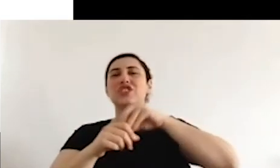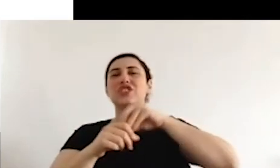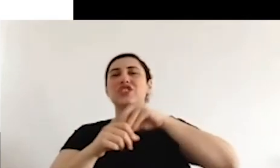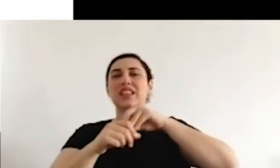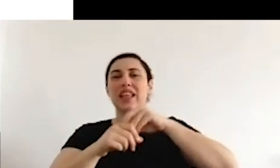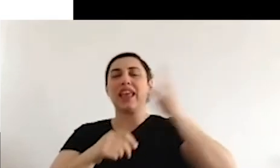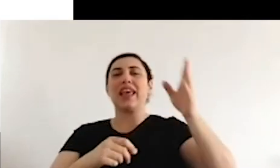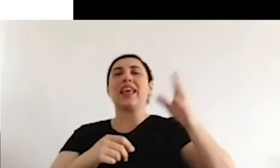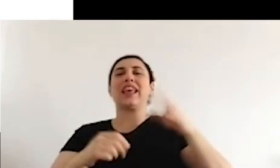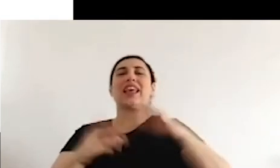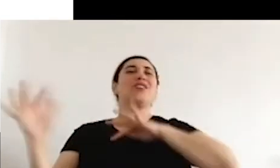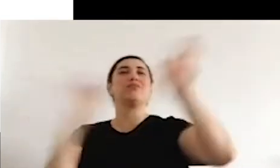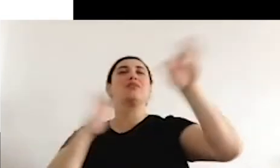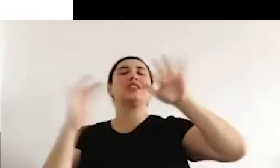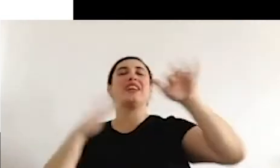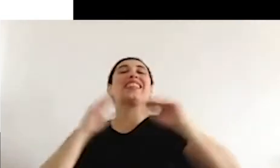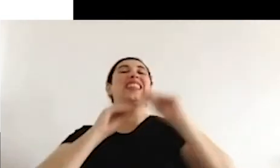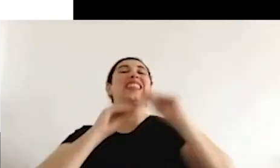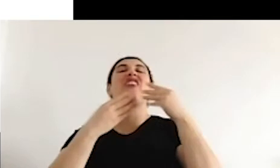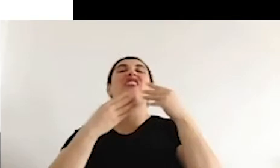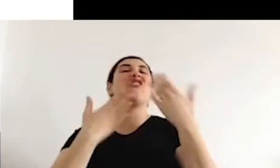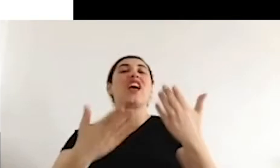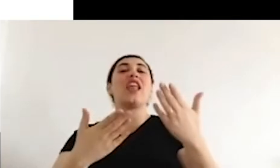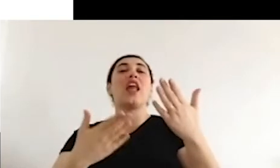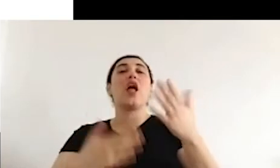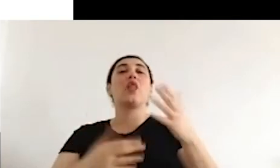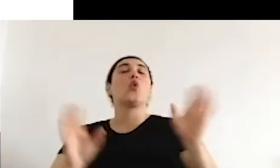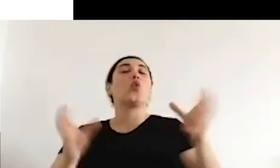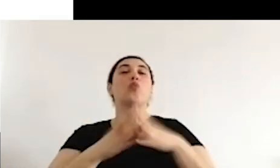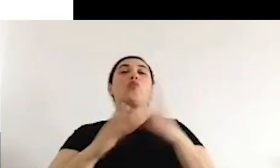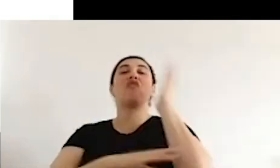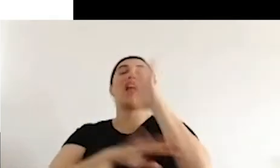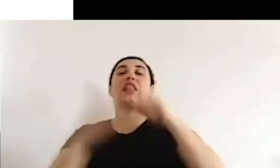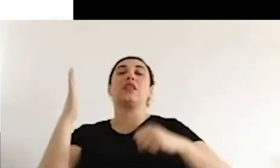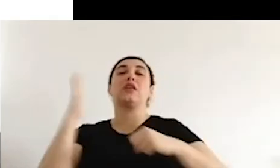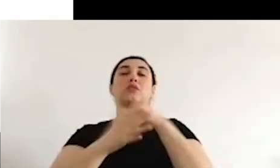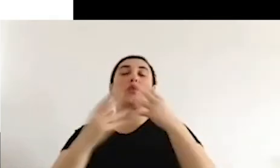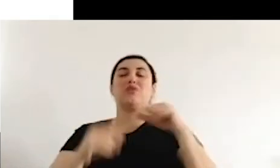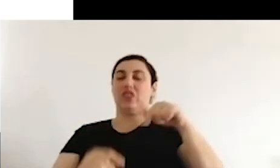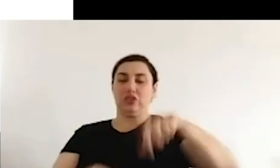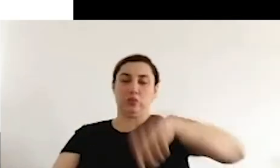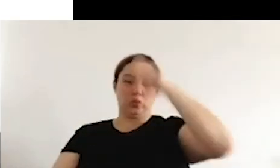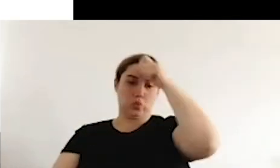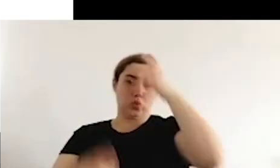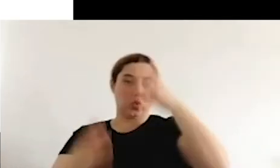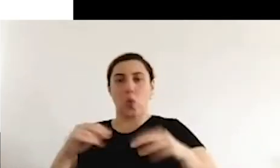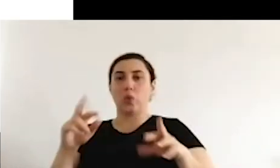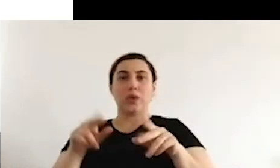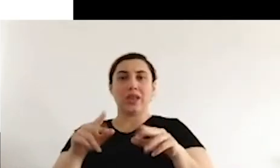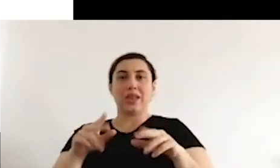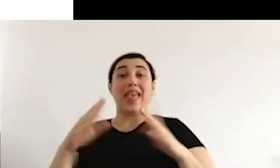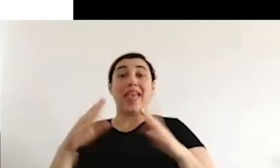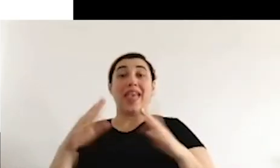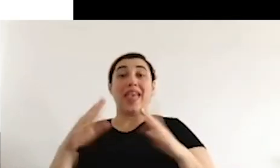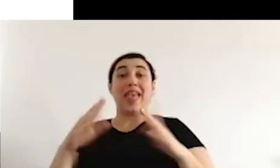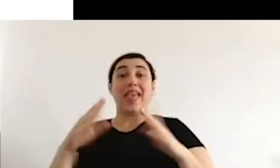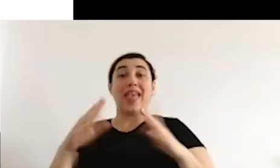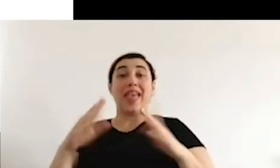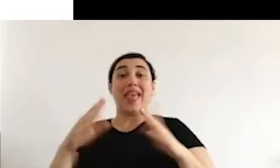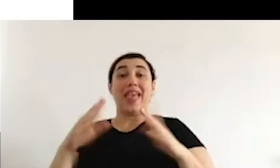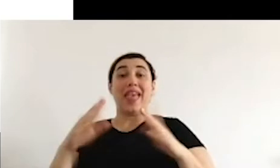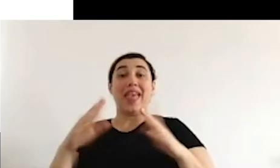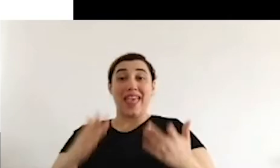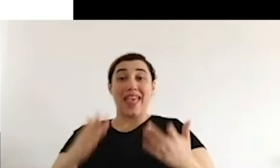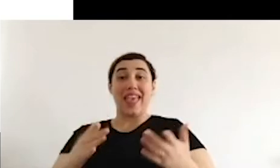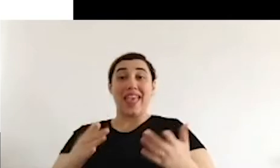the US, we can see the activities of migrant support organizations are being banned in those countries. So